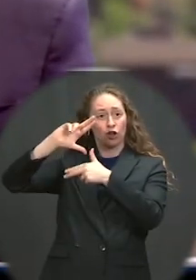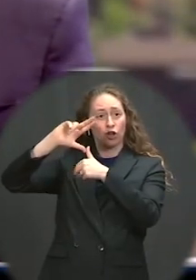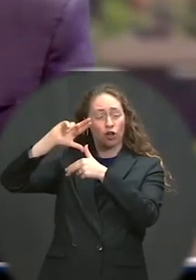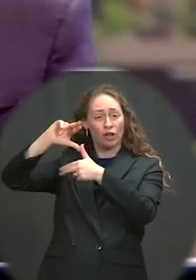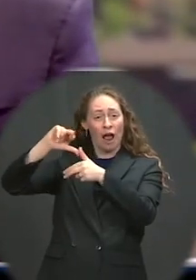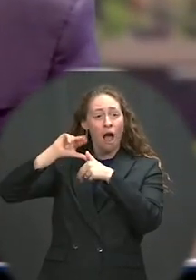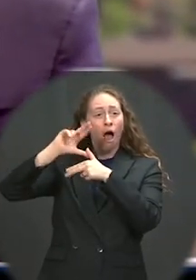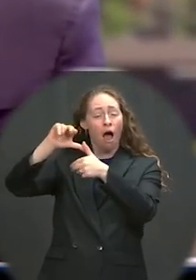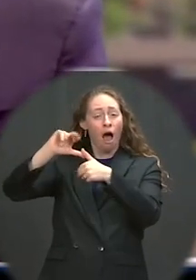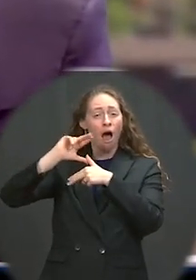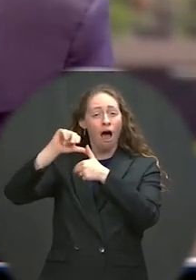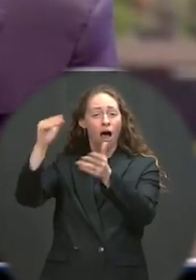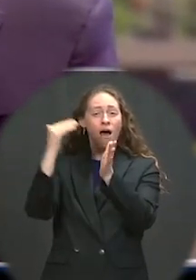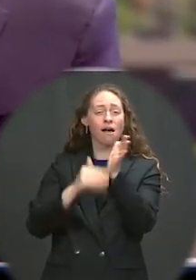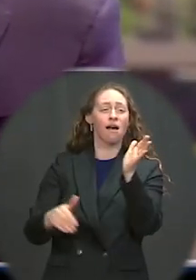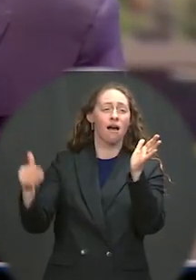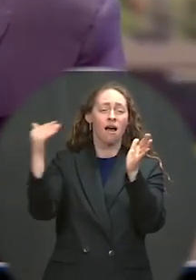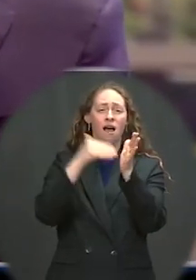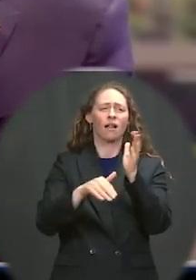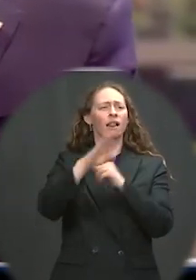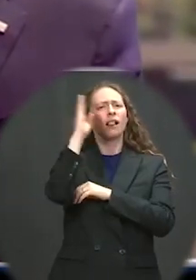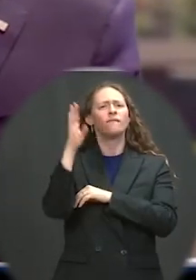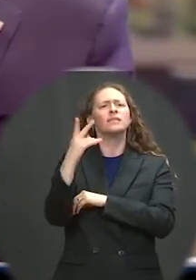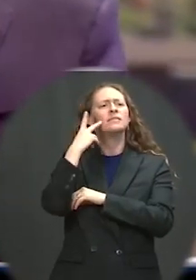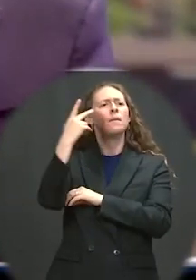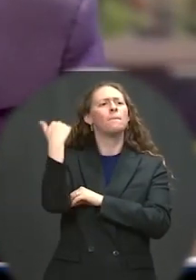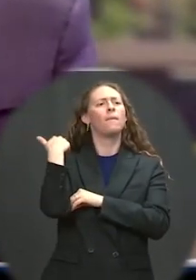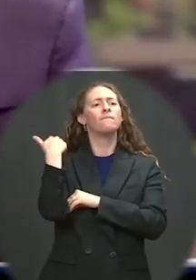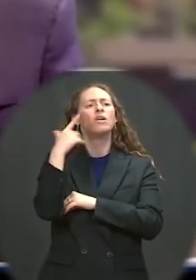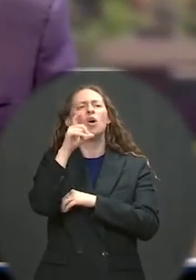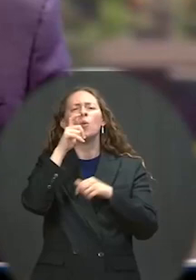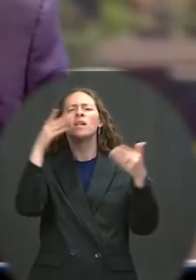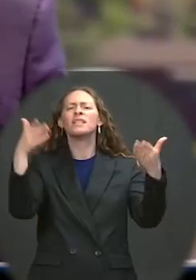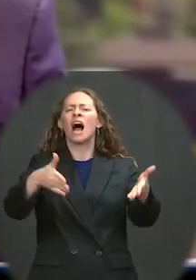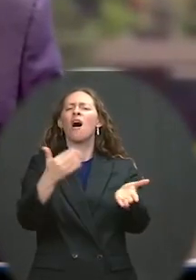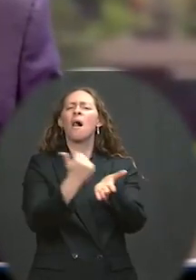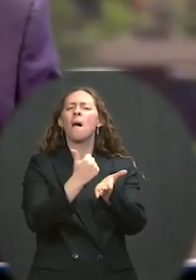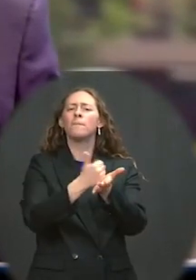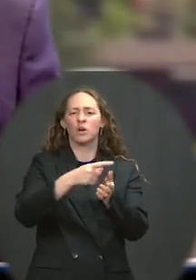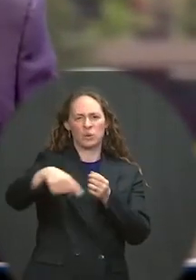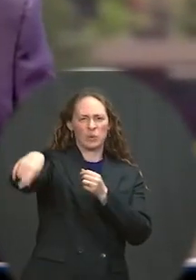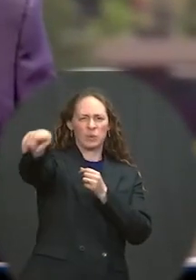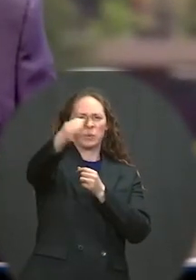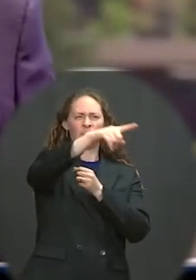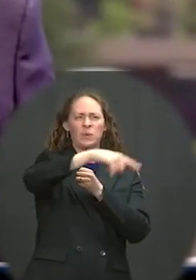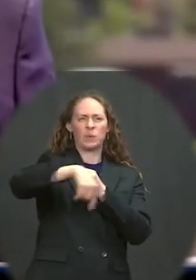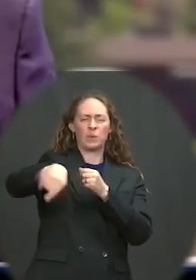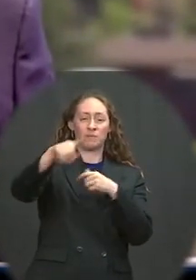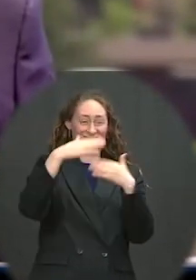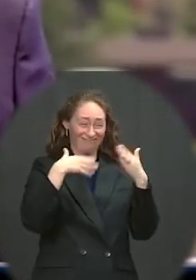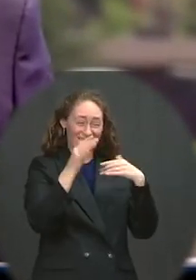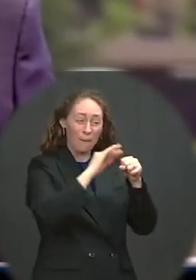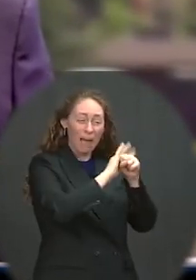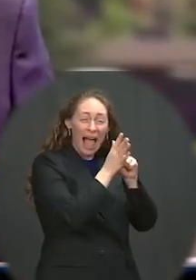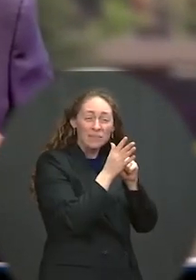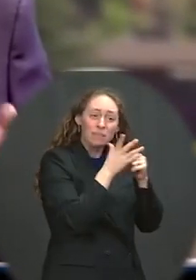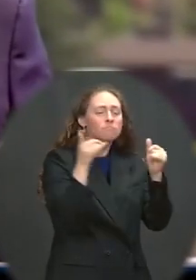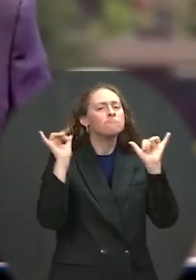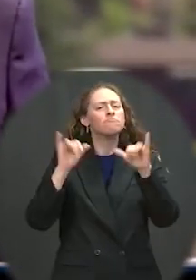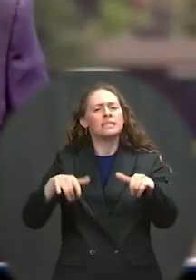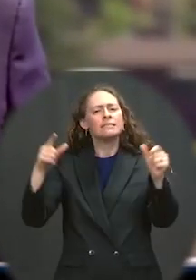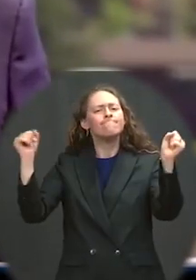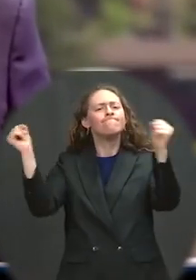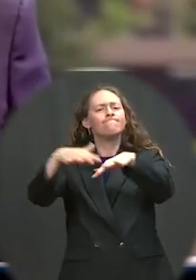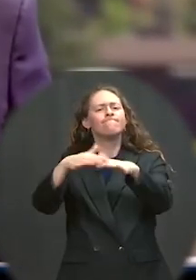Guard was always there to respond, even at the height of the pandemic. But you've also been a part of our response to